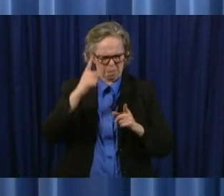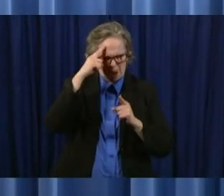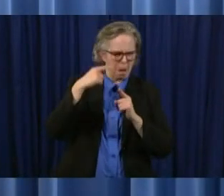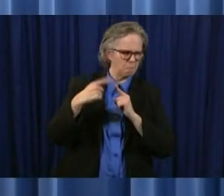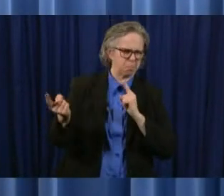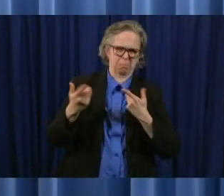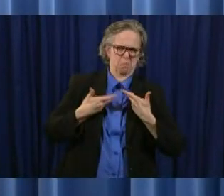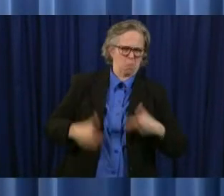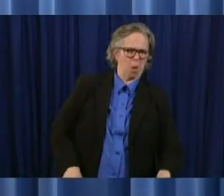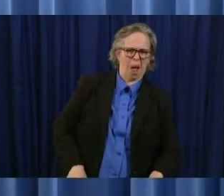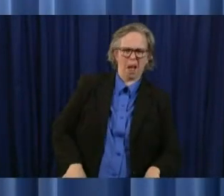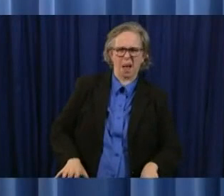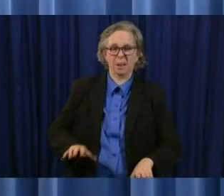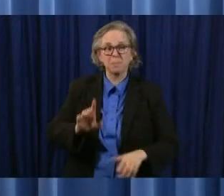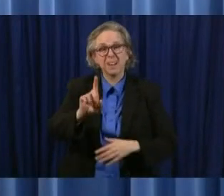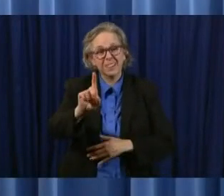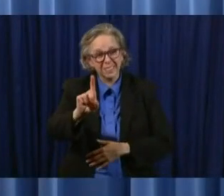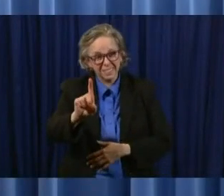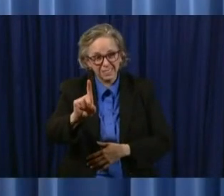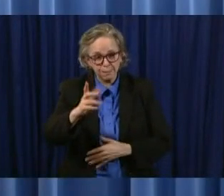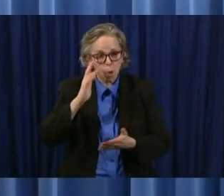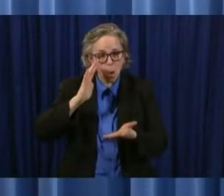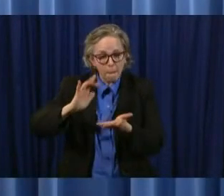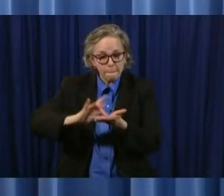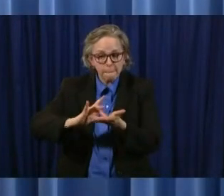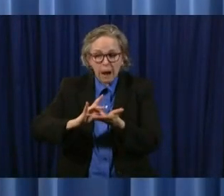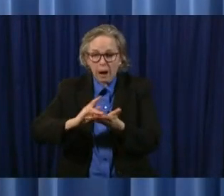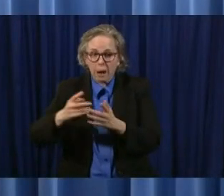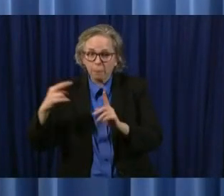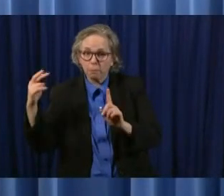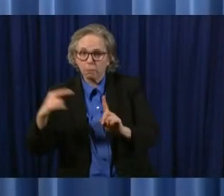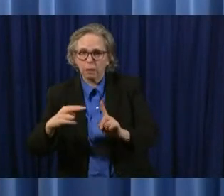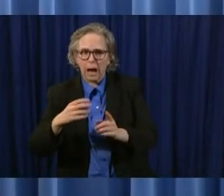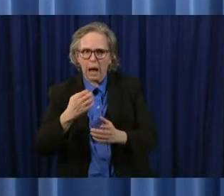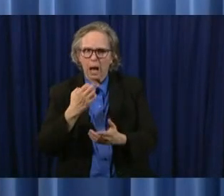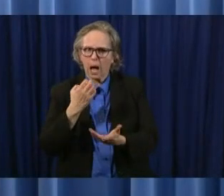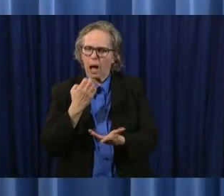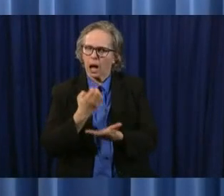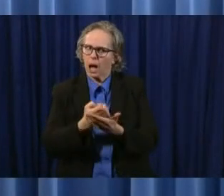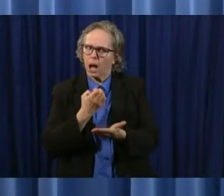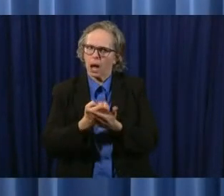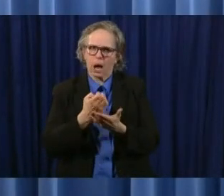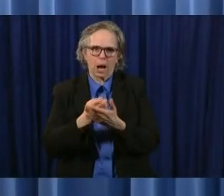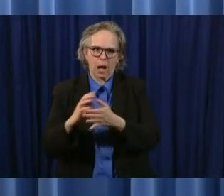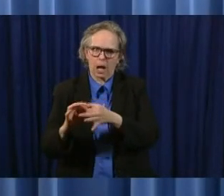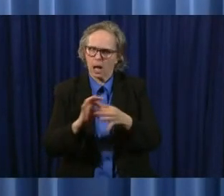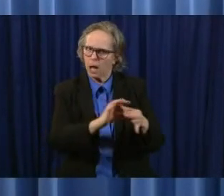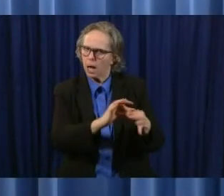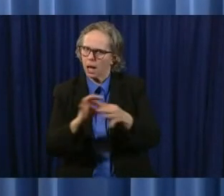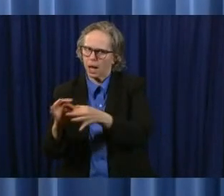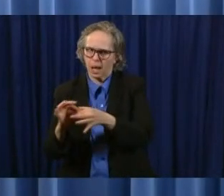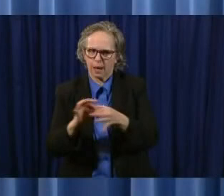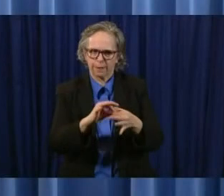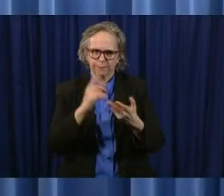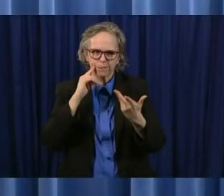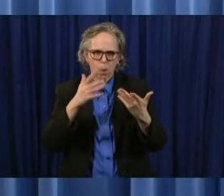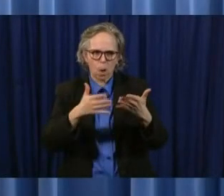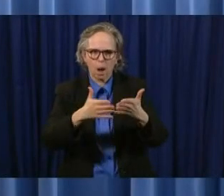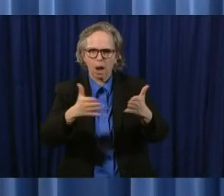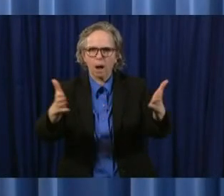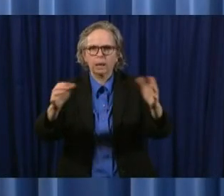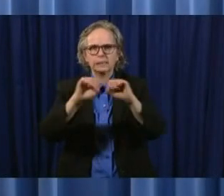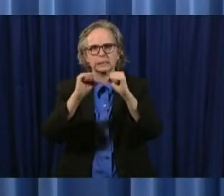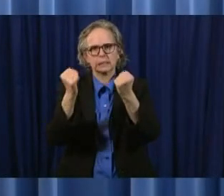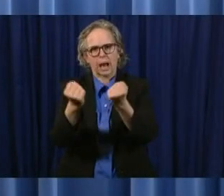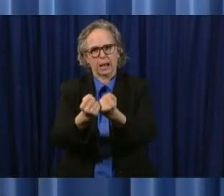but from a medical point of view the evidence is abundantly clear that it's important for society for that to take place and it